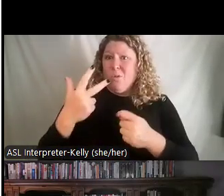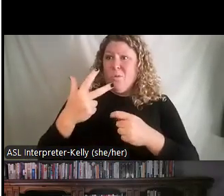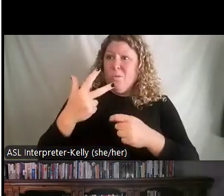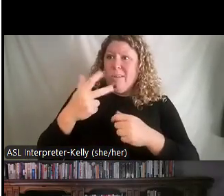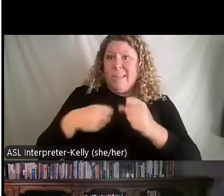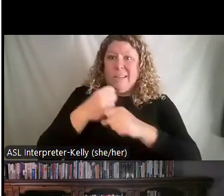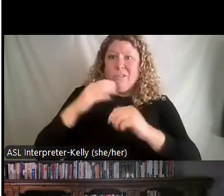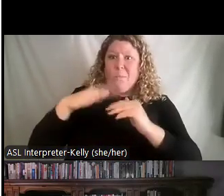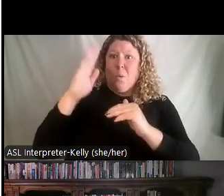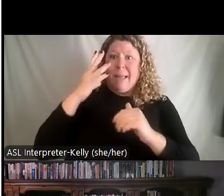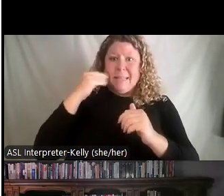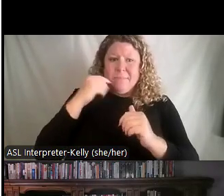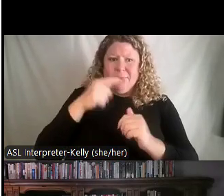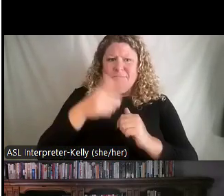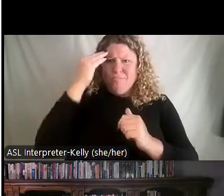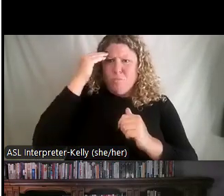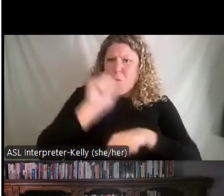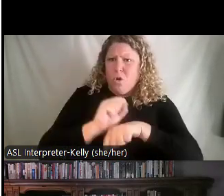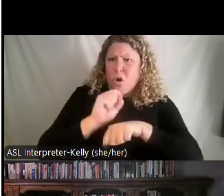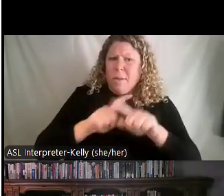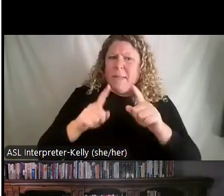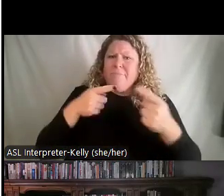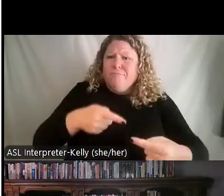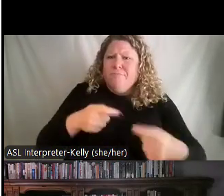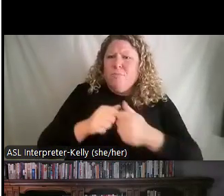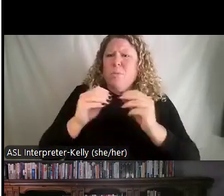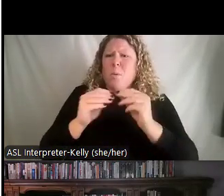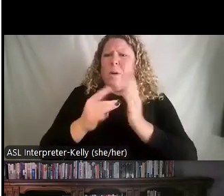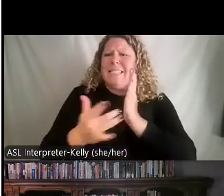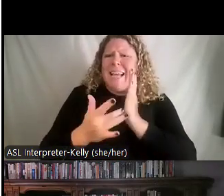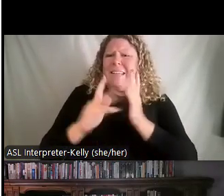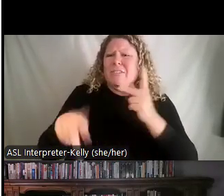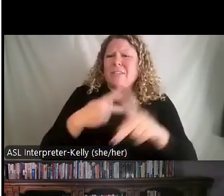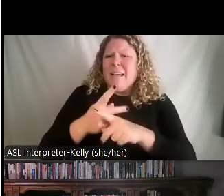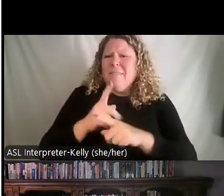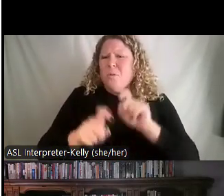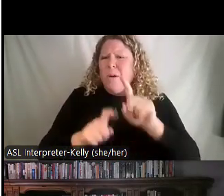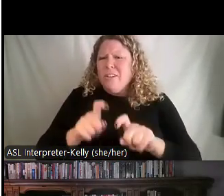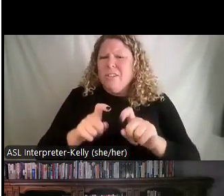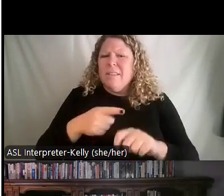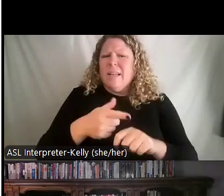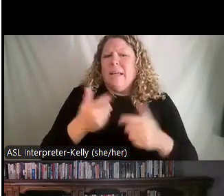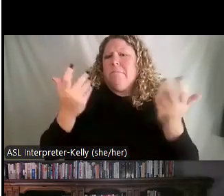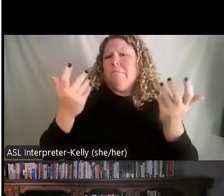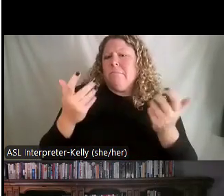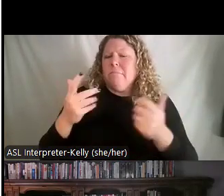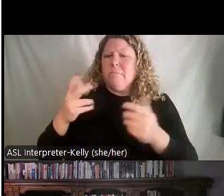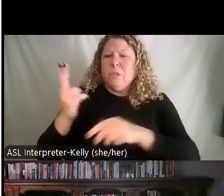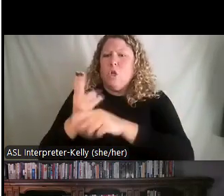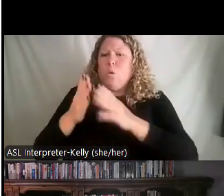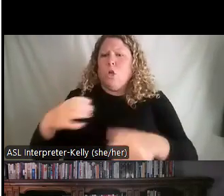but they seem to struggle with more technical questions and are unconcerned that user complaints have increased.